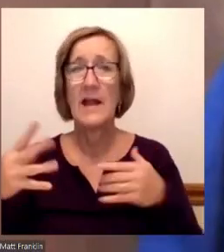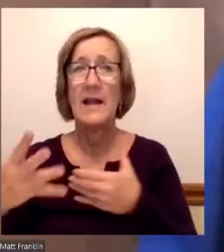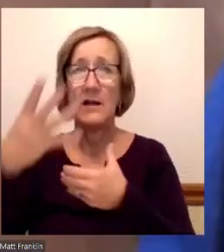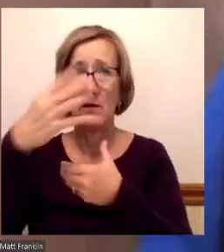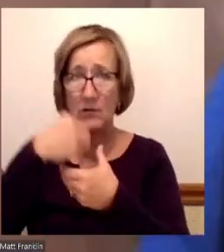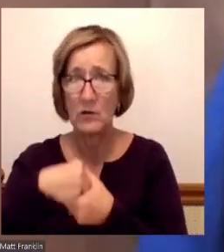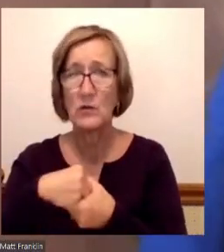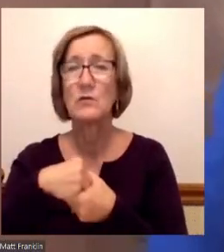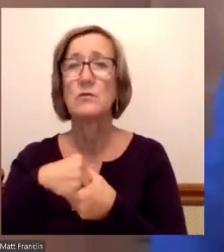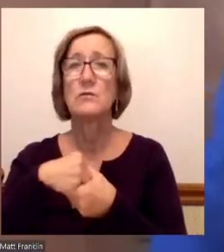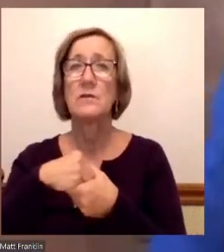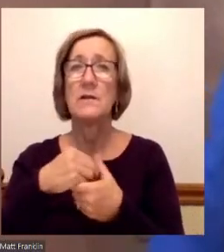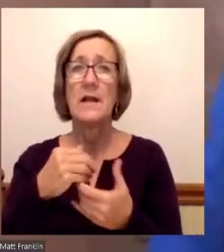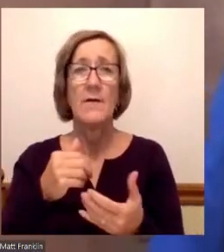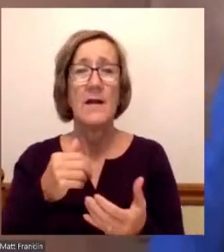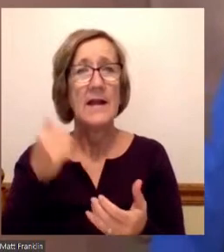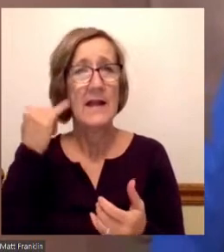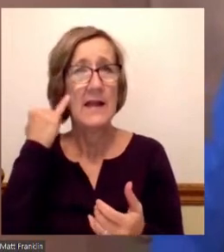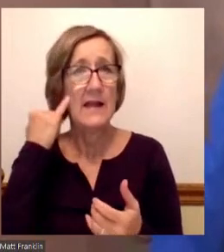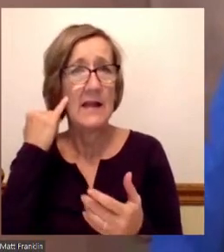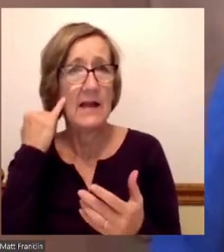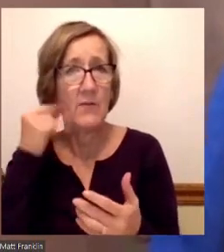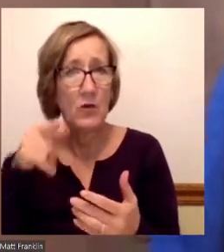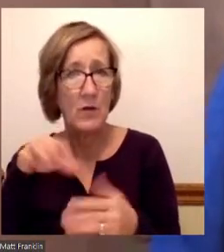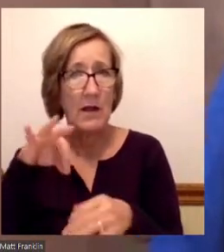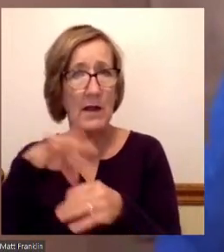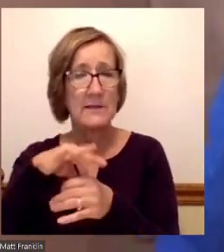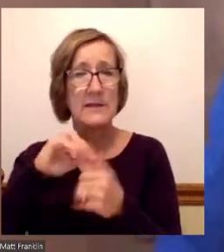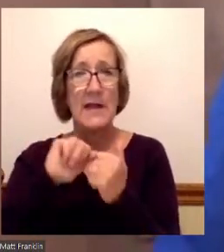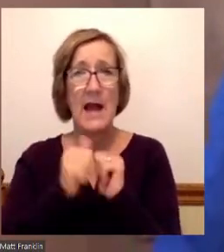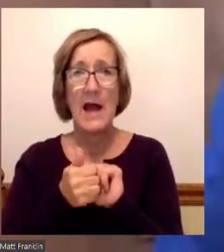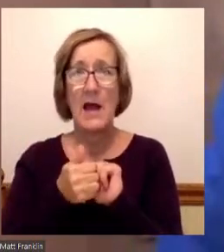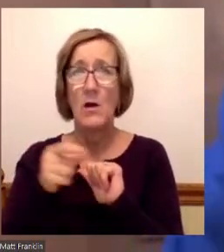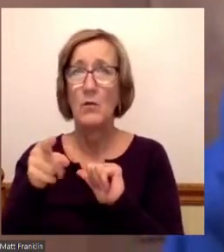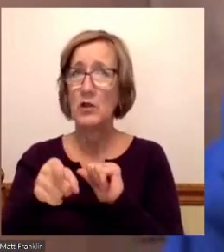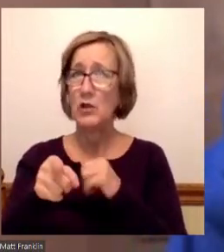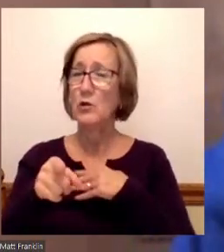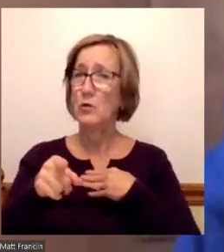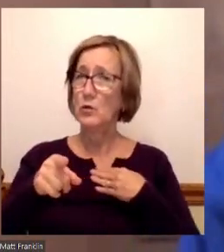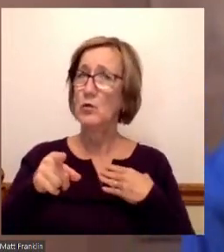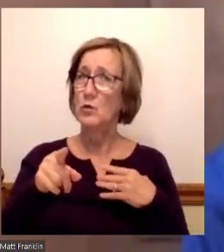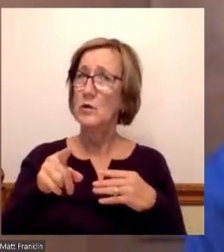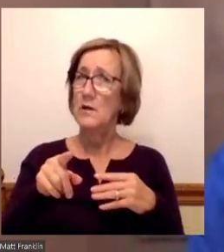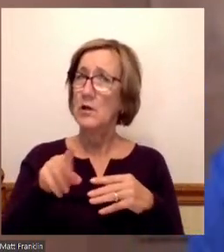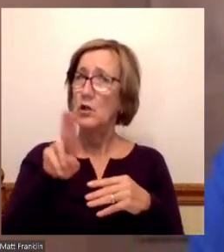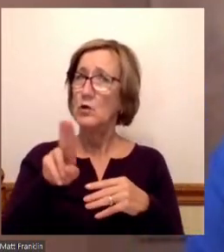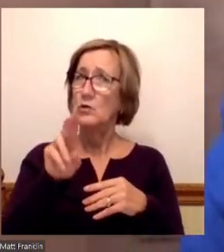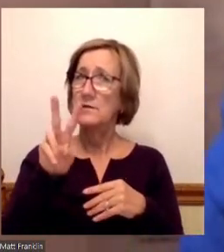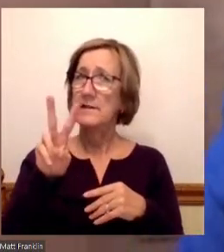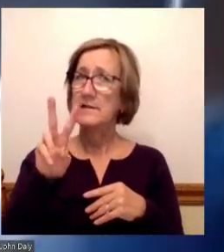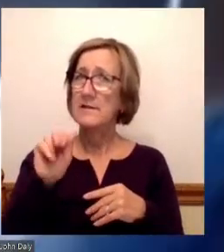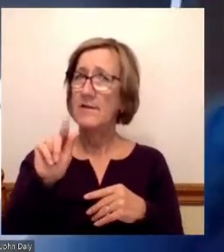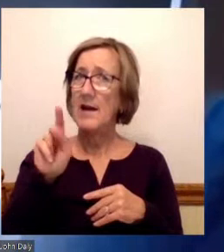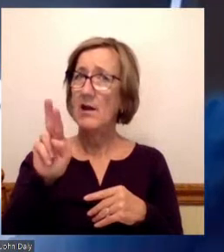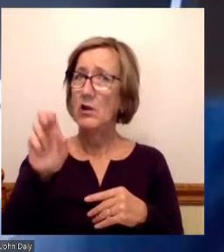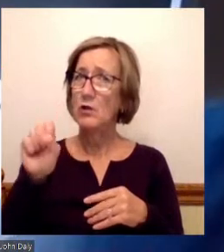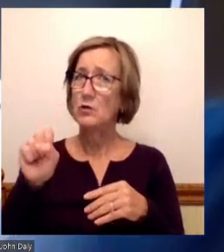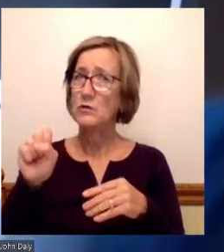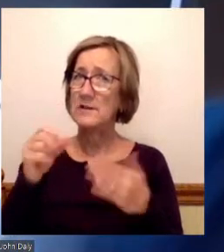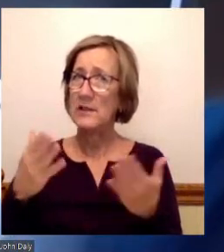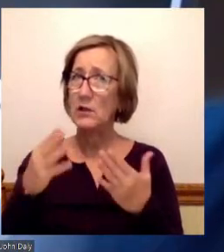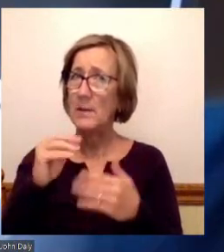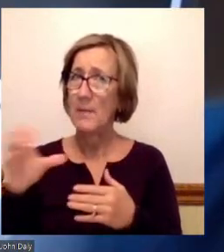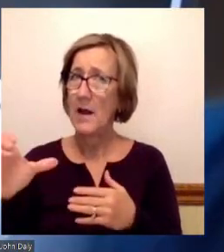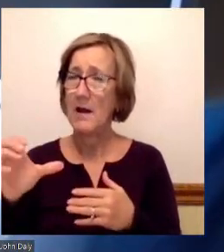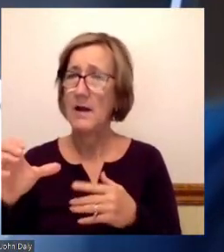education. And if you're elected, how are going to use your role to cultivate these values at Mott? You have two minutes. The